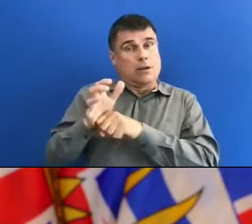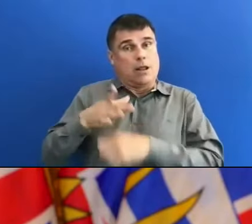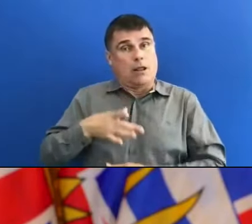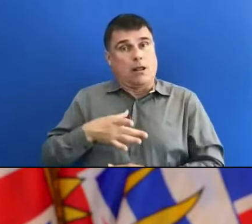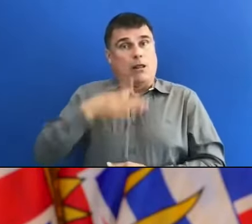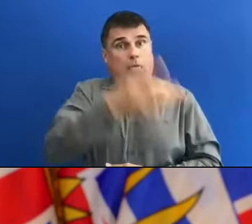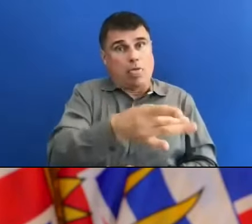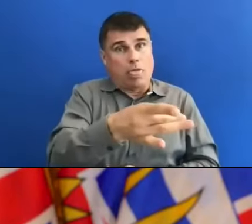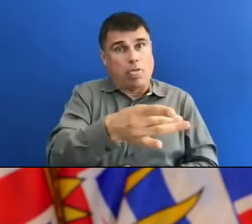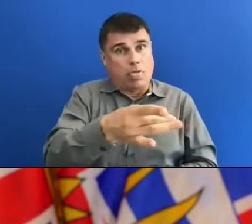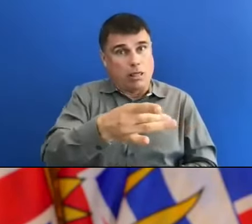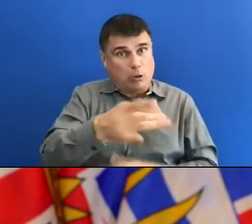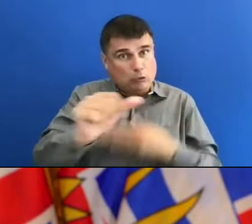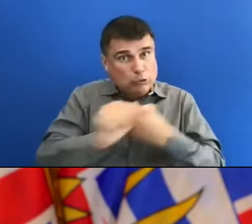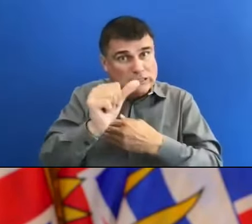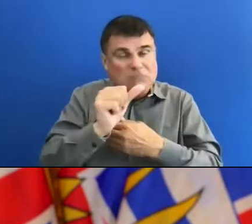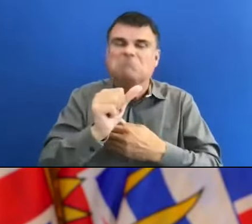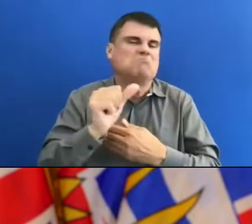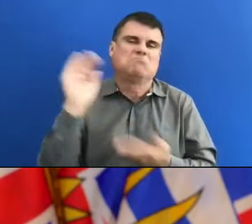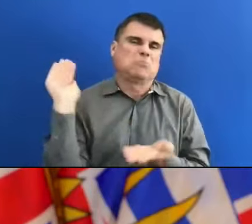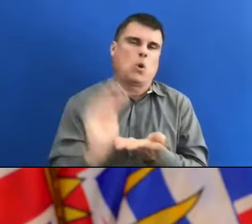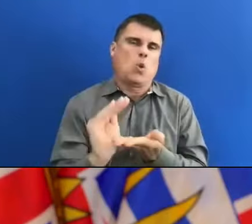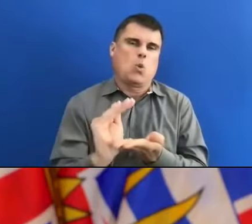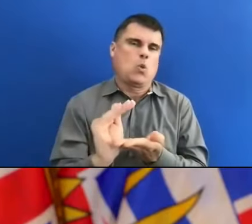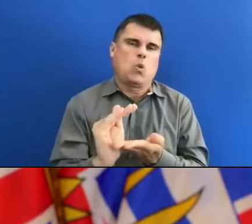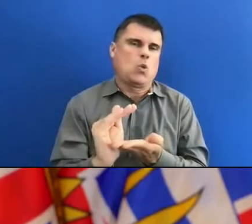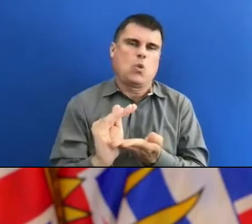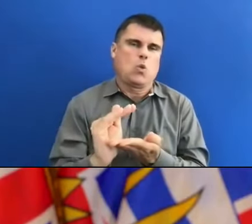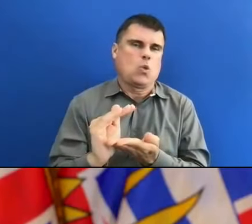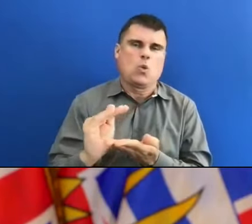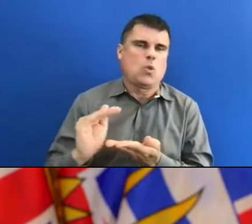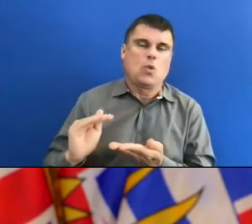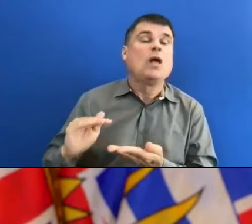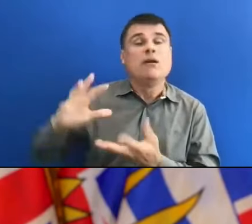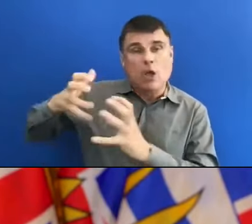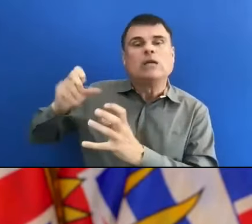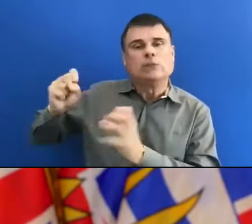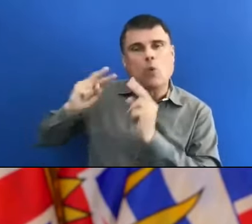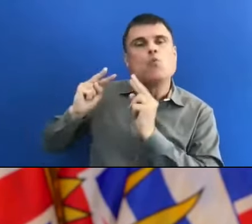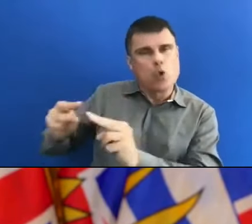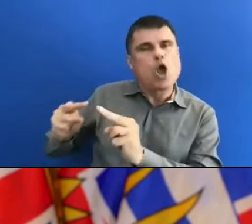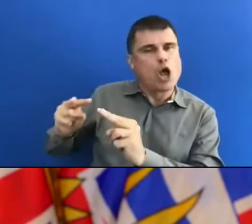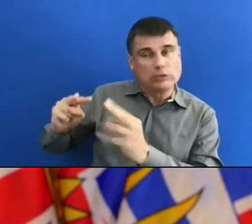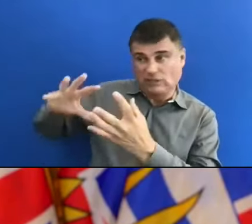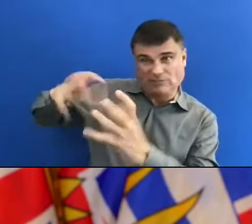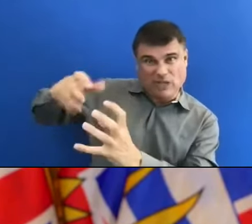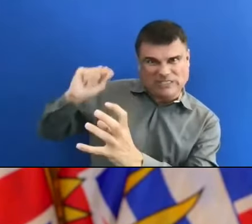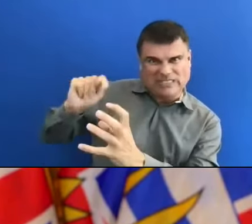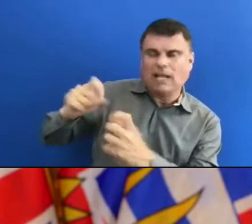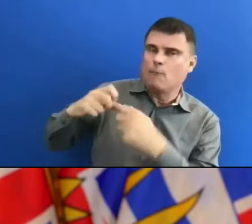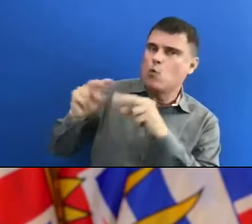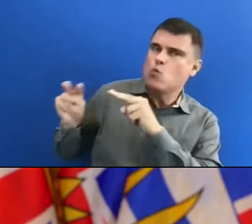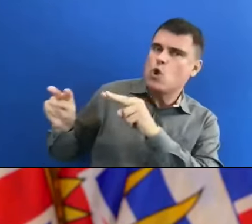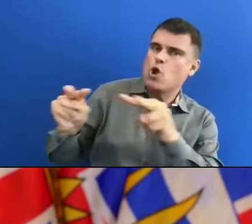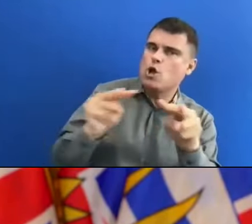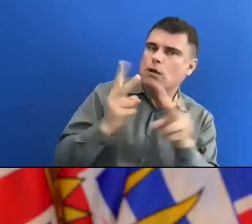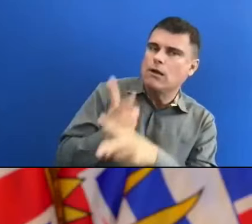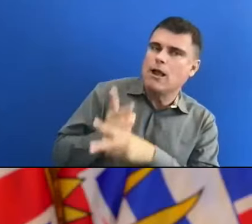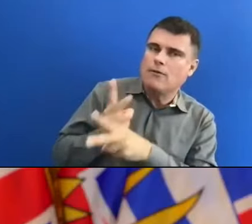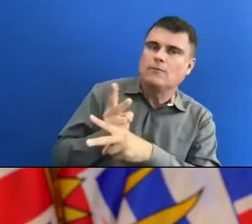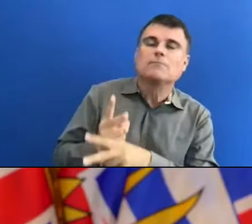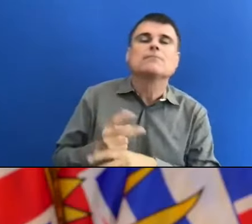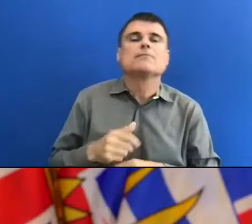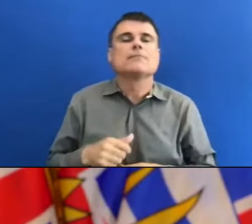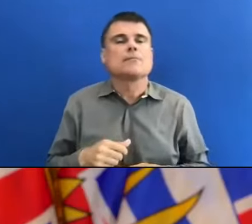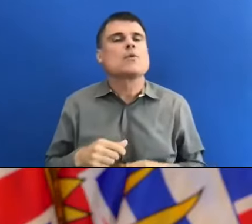regardless of what strain we're talking about. So yes, we're going to continue to watch. But right now, we're in a place where we can start to get